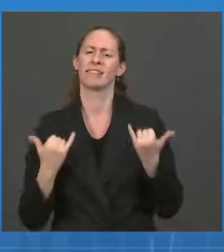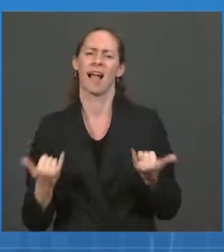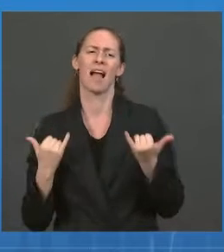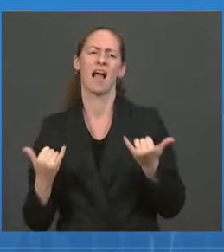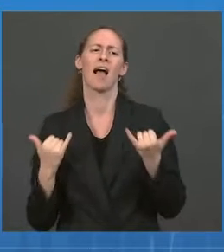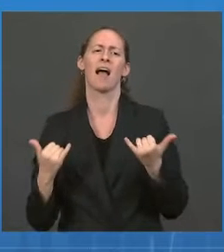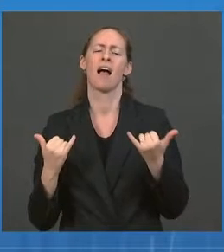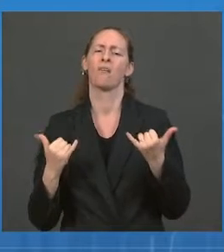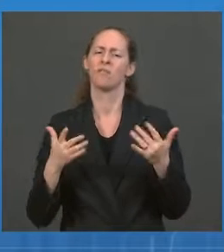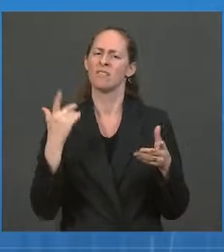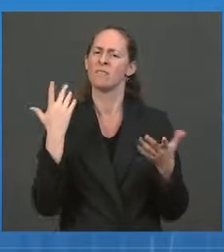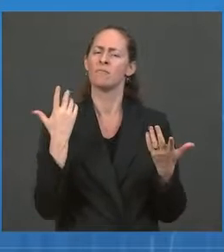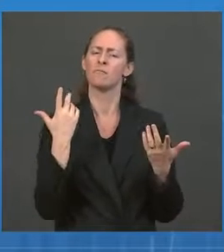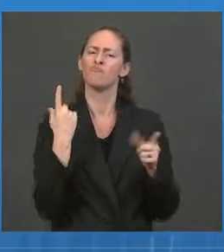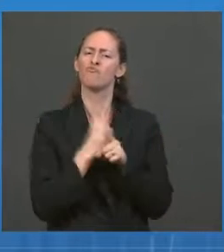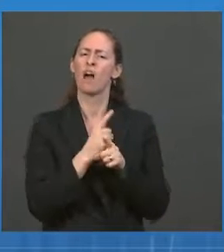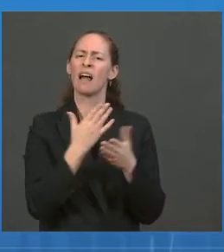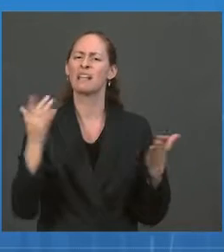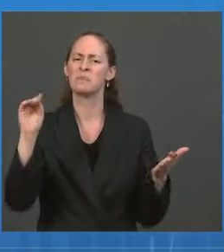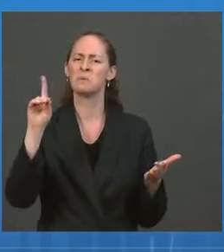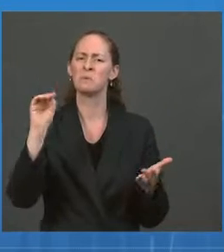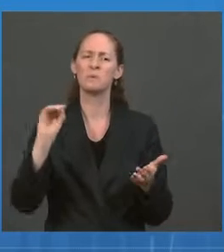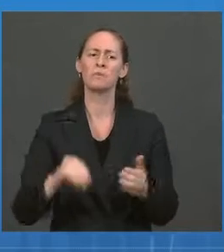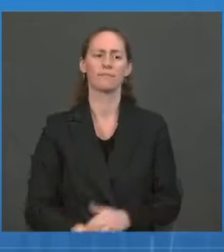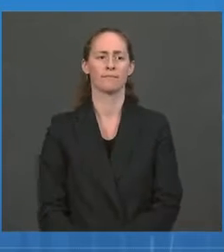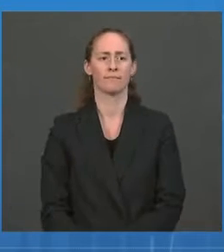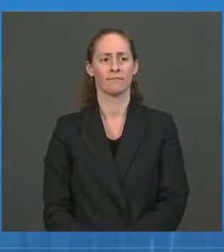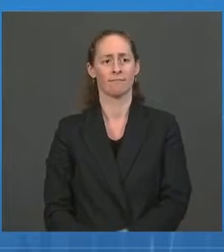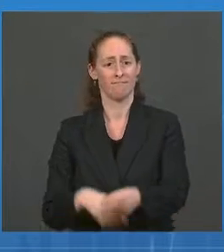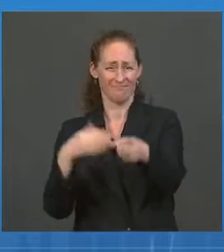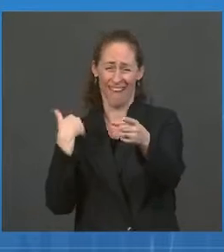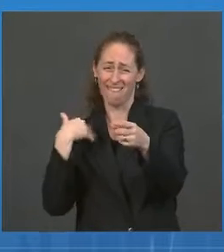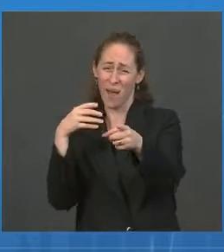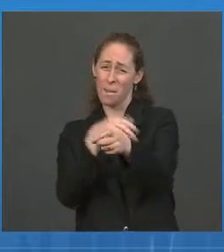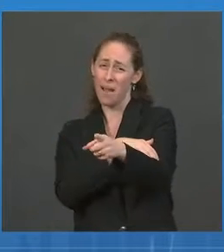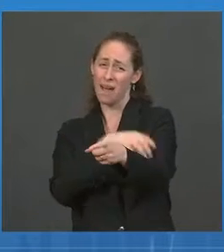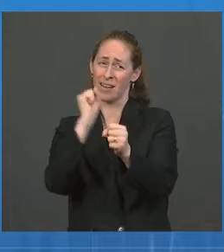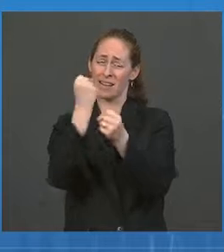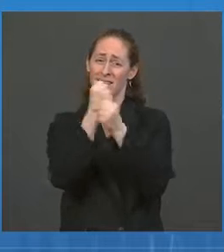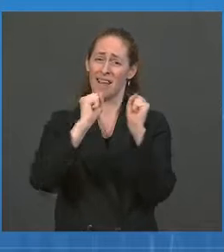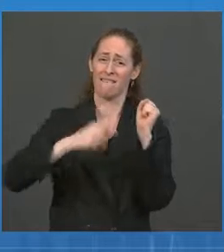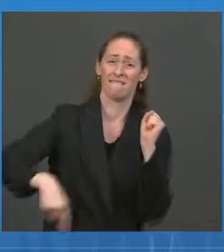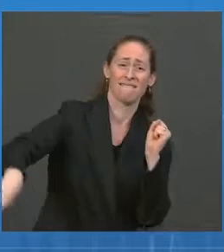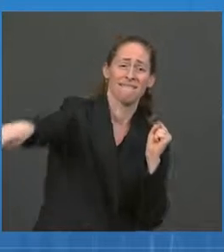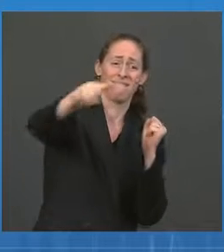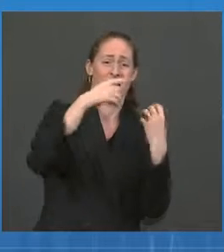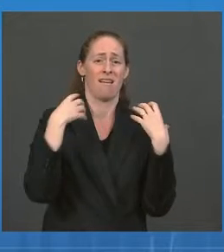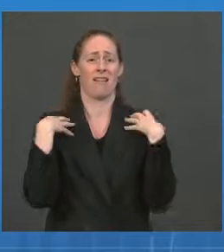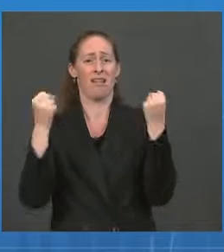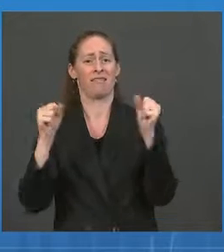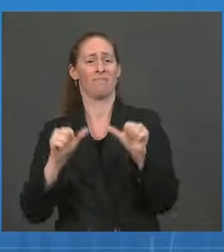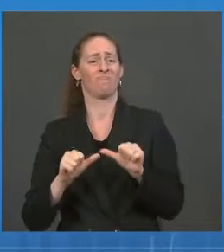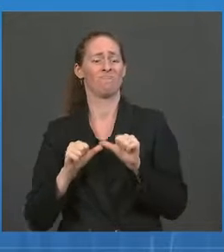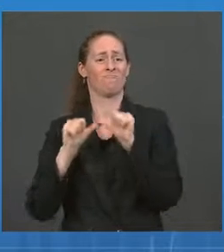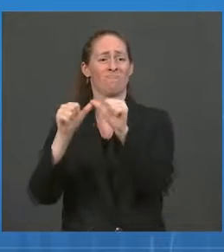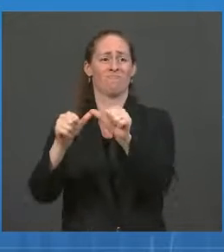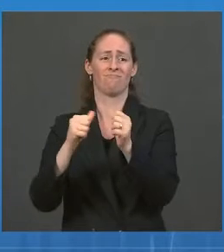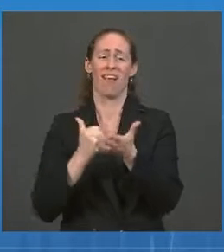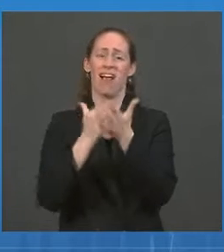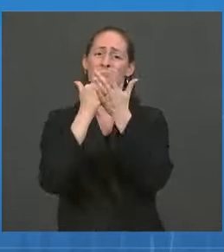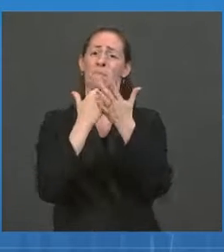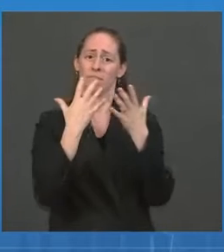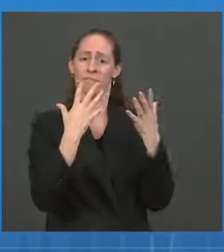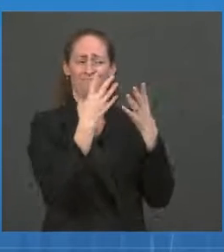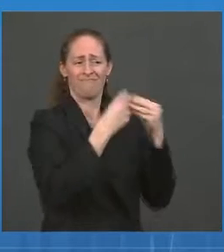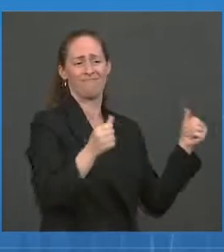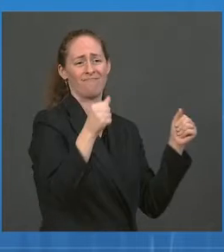thing to do. You have the power to save lives and help accelerate our path out of this pandemic. With that,